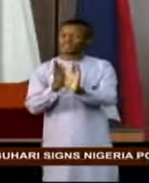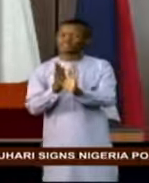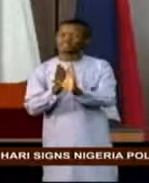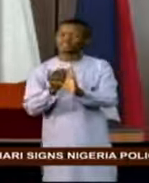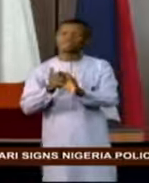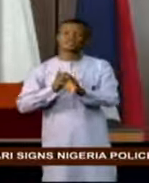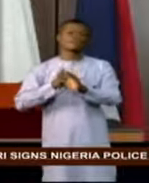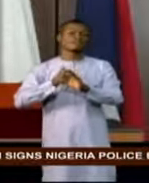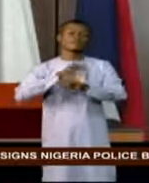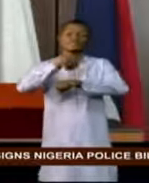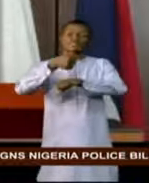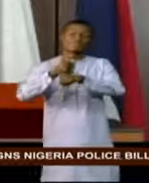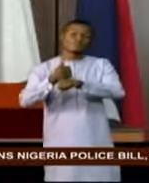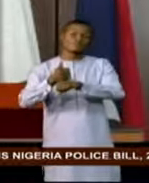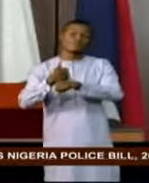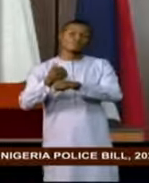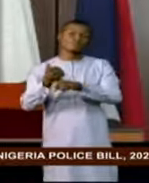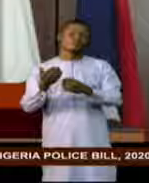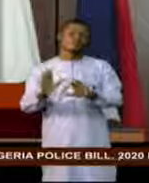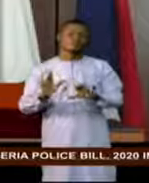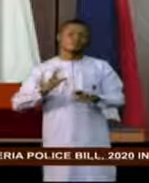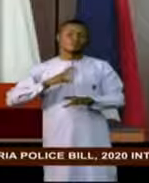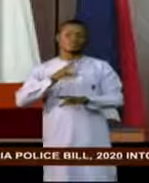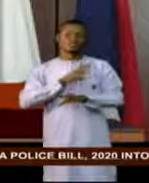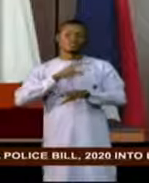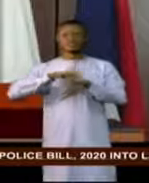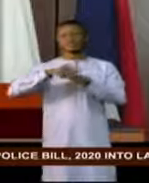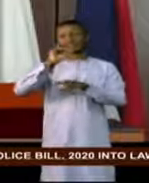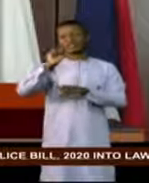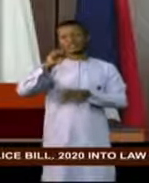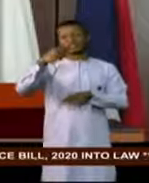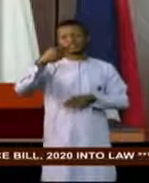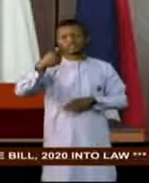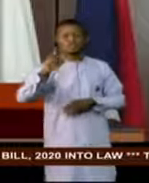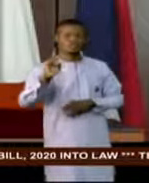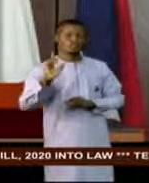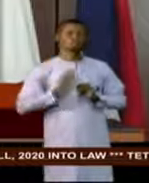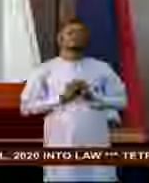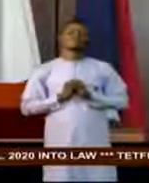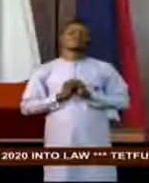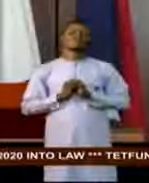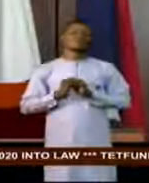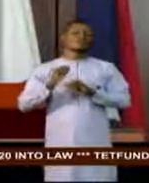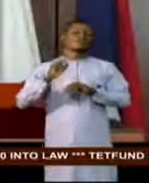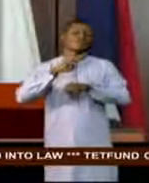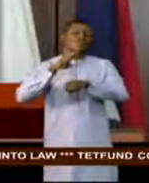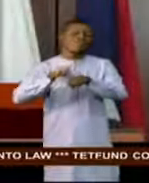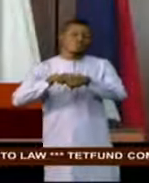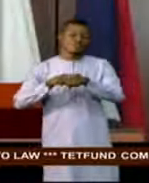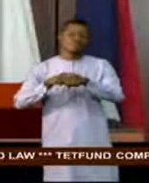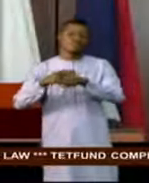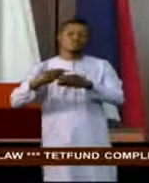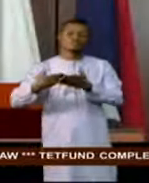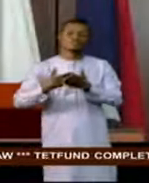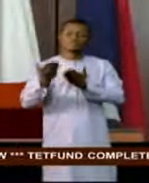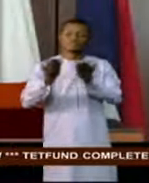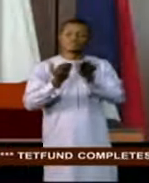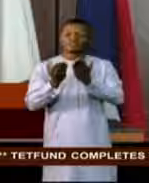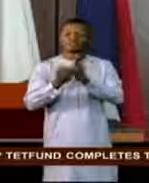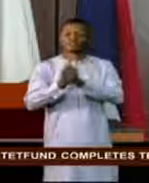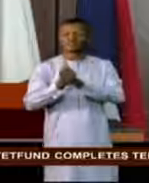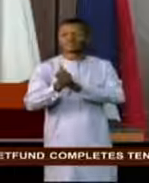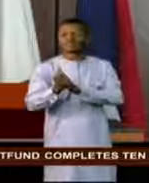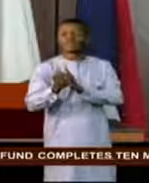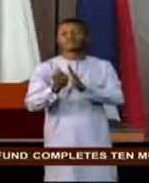established committees on sustainable development goals. The National Youth Service Scheme